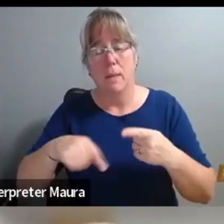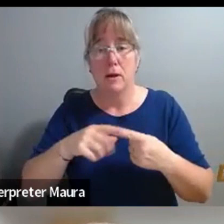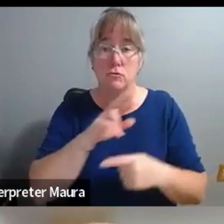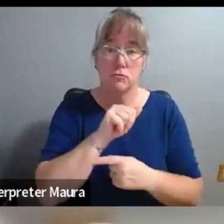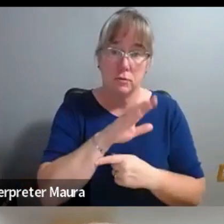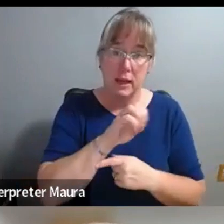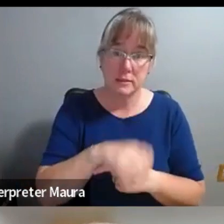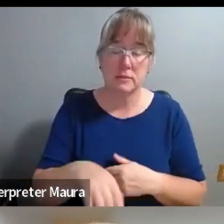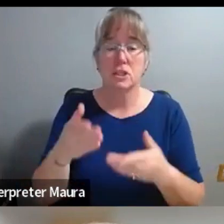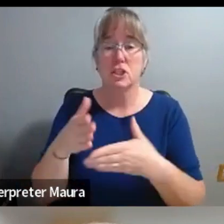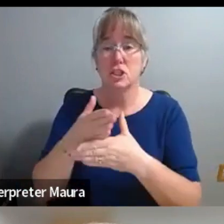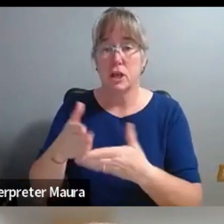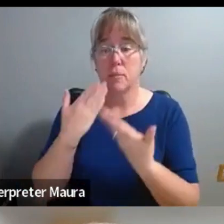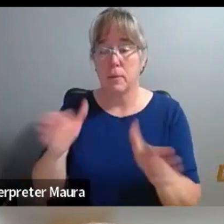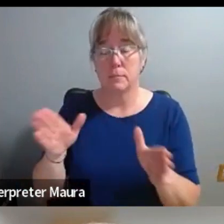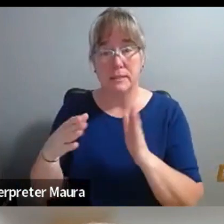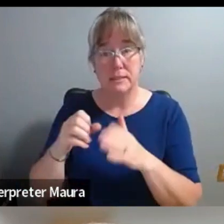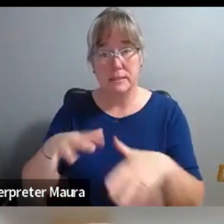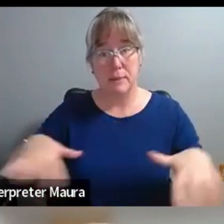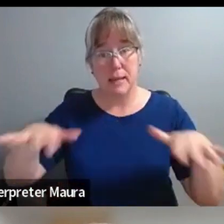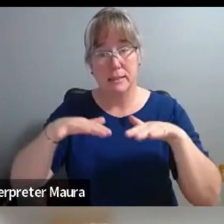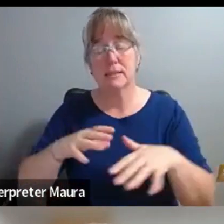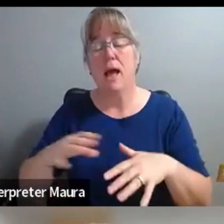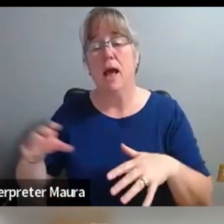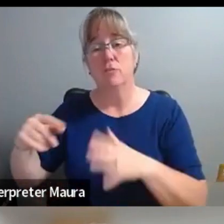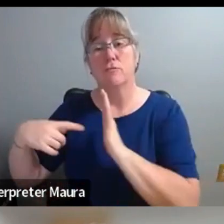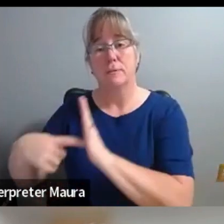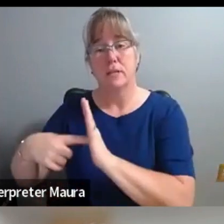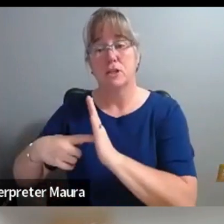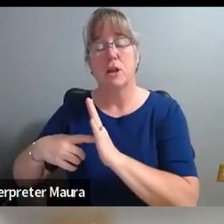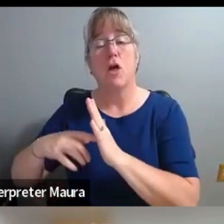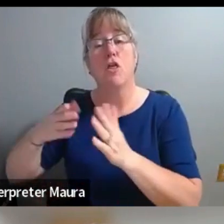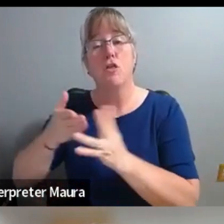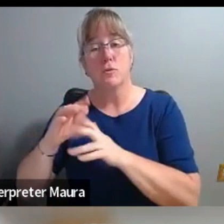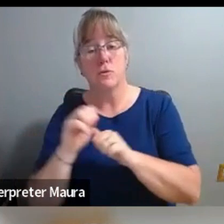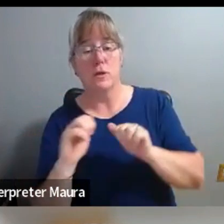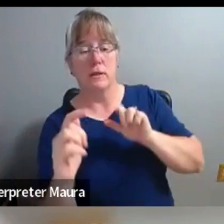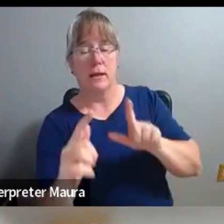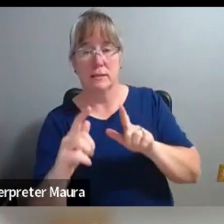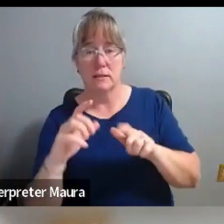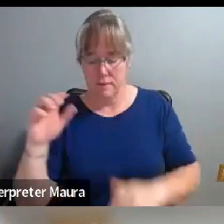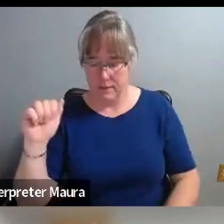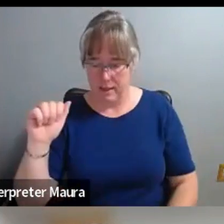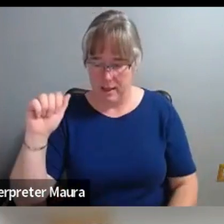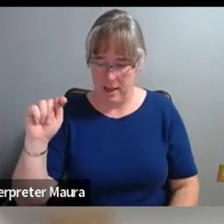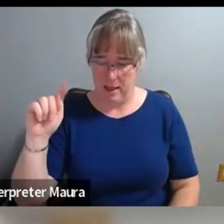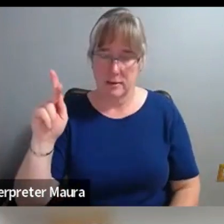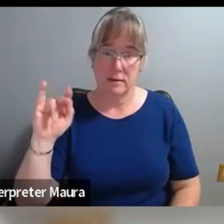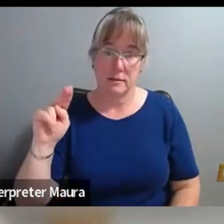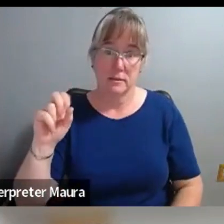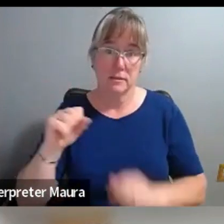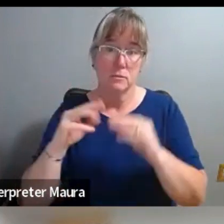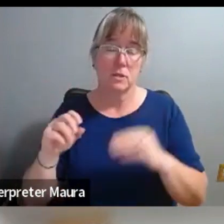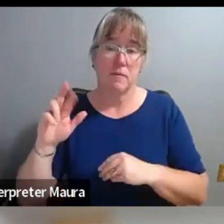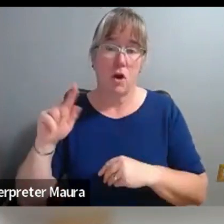and representation through the lens of the Nelson Atkins Museum of Art in Kansas City, Missouri. The